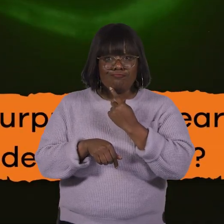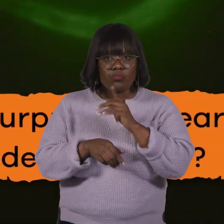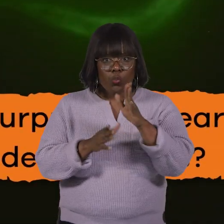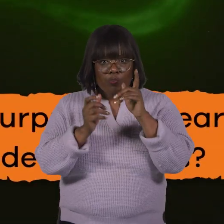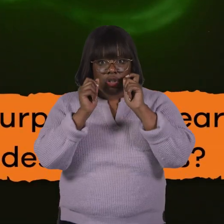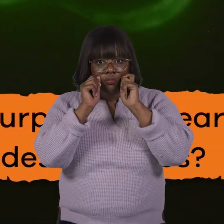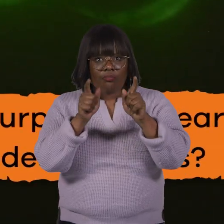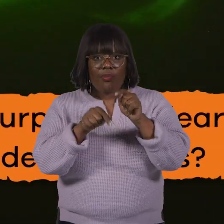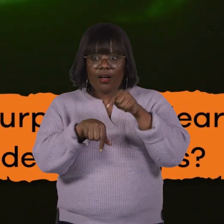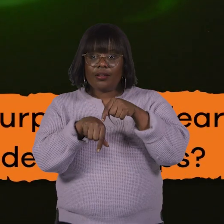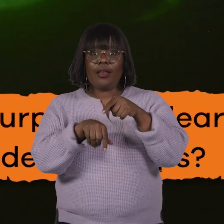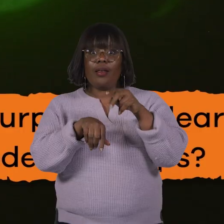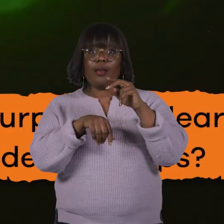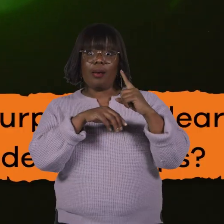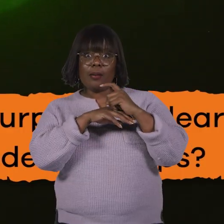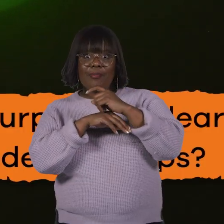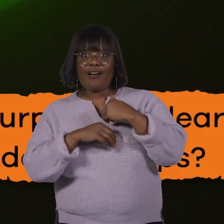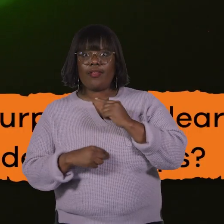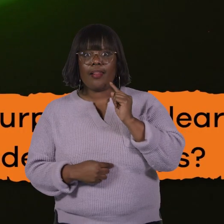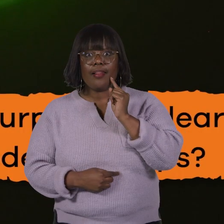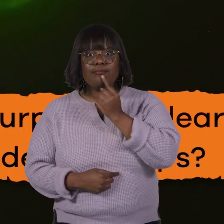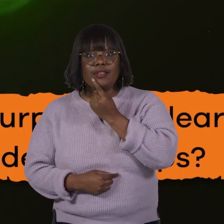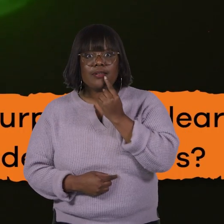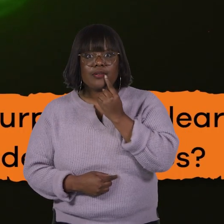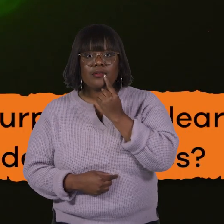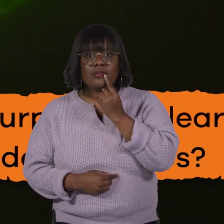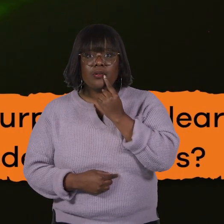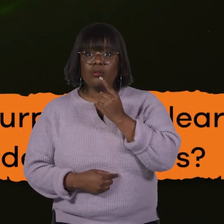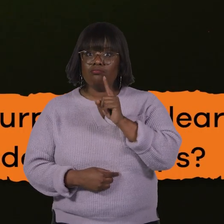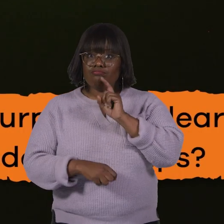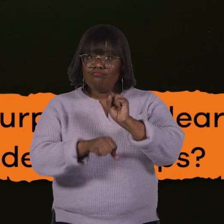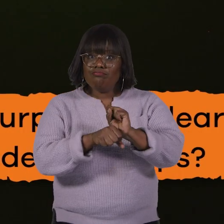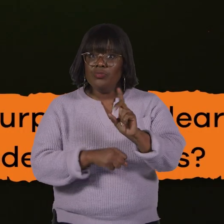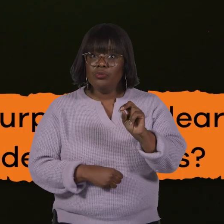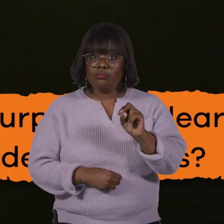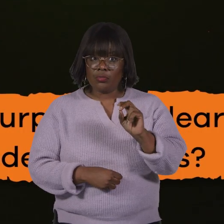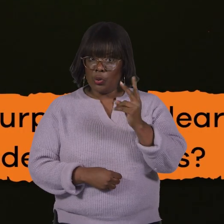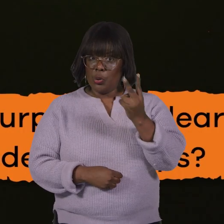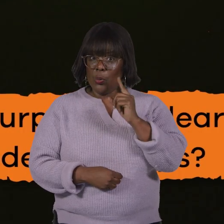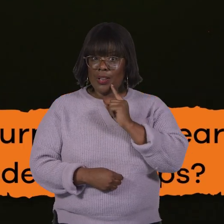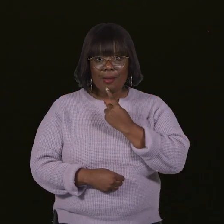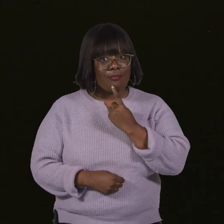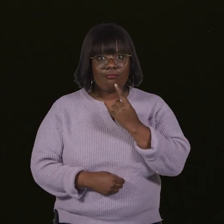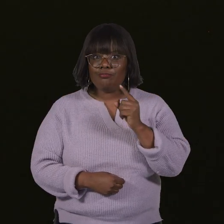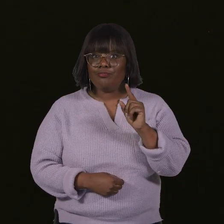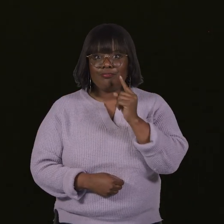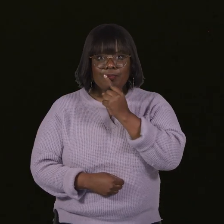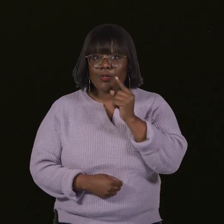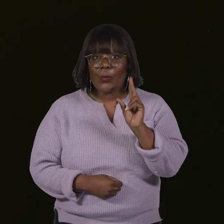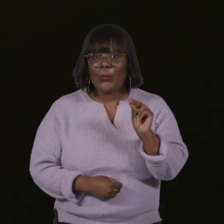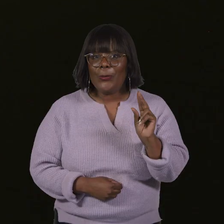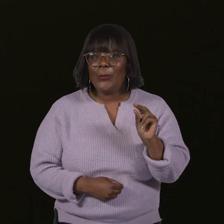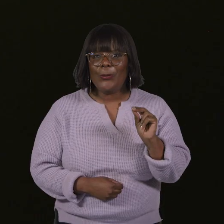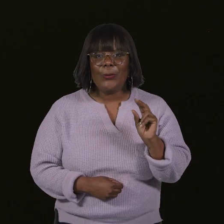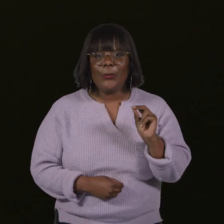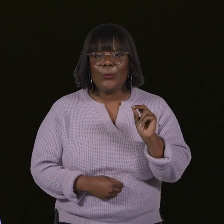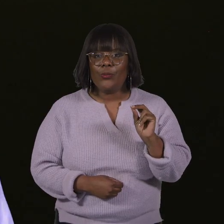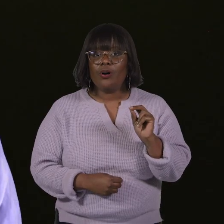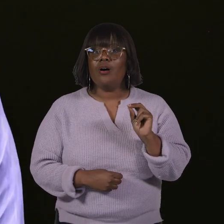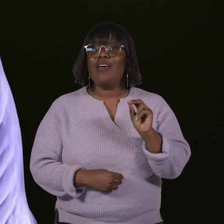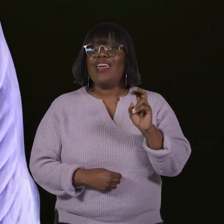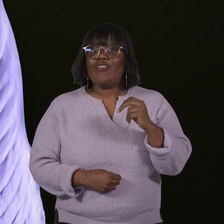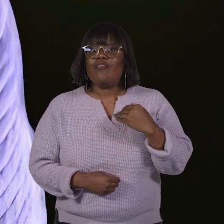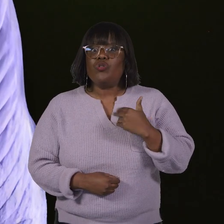Would you be surprised to learn that nematodes have lips? They totally do. But they don't just have two lips.